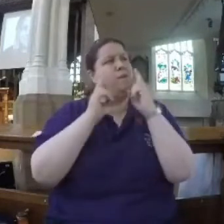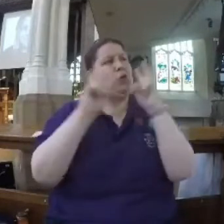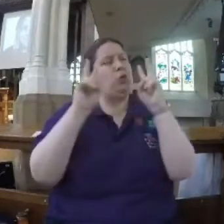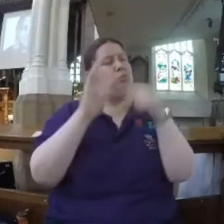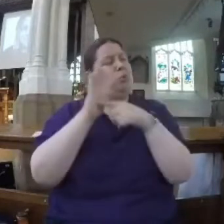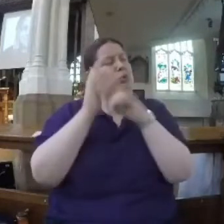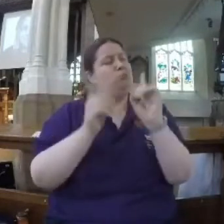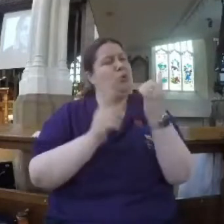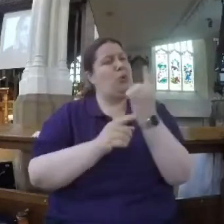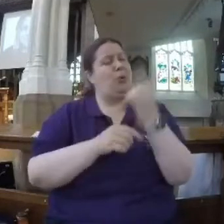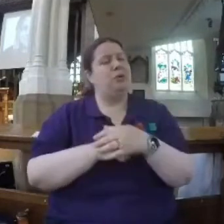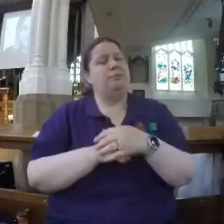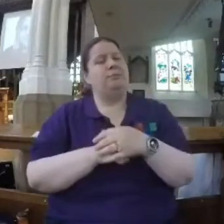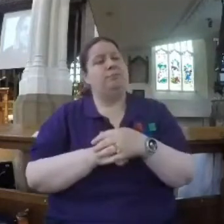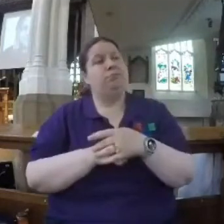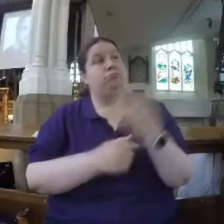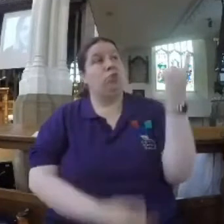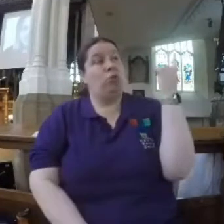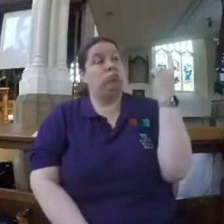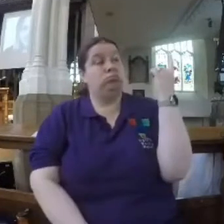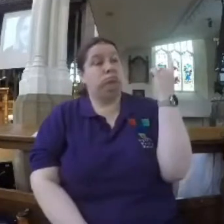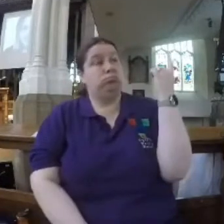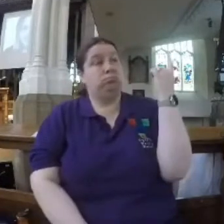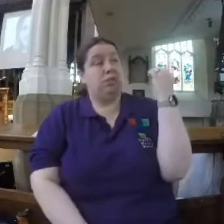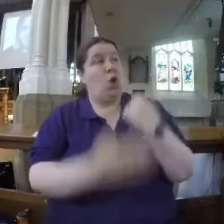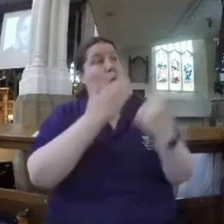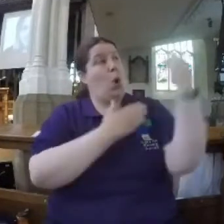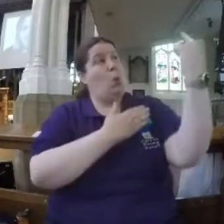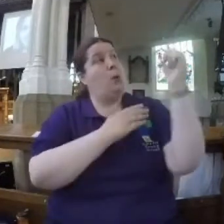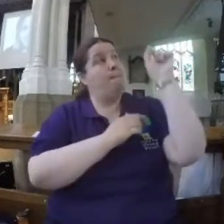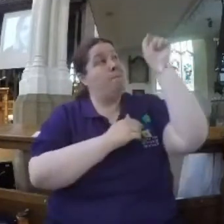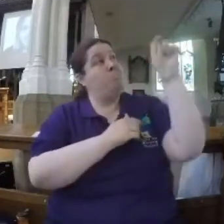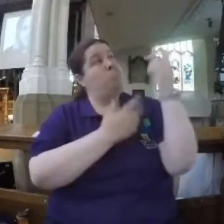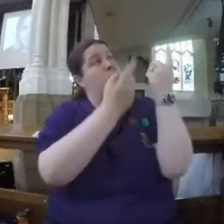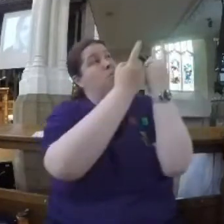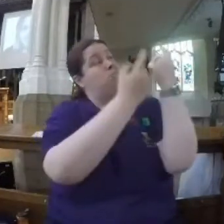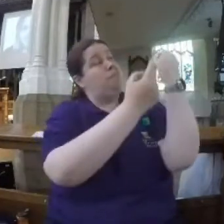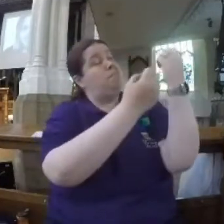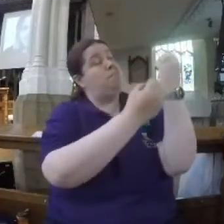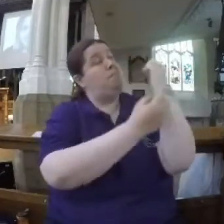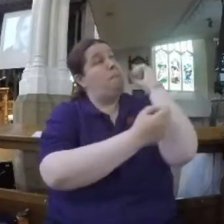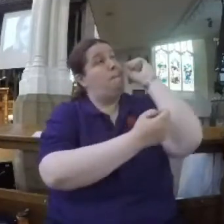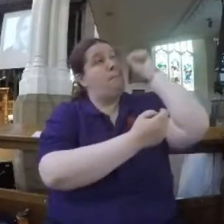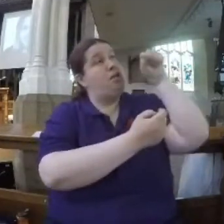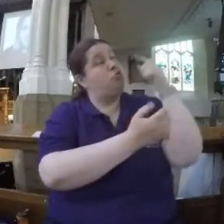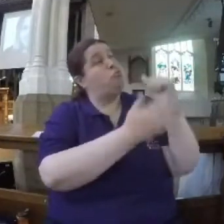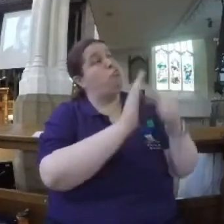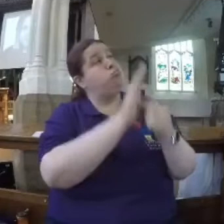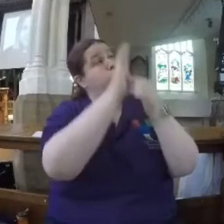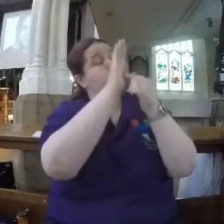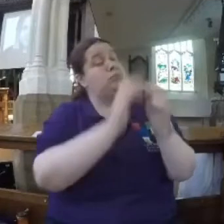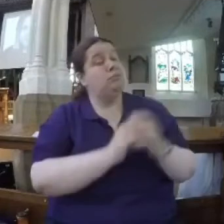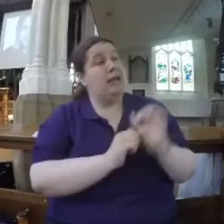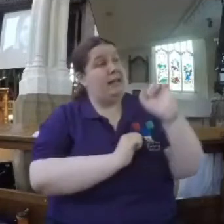And the answer of course to that is God's opinion. And I can tell you now, God's opinion